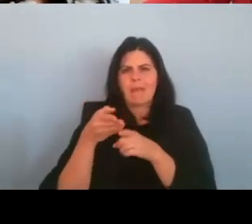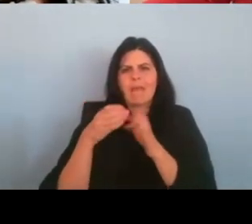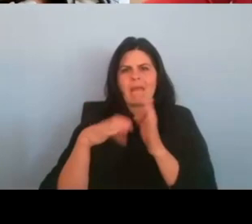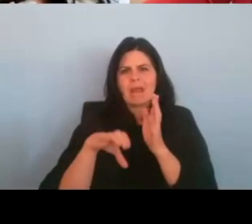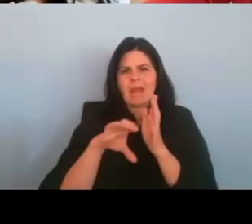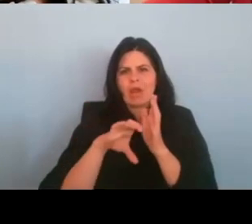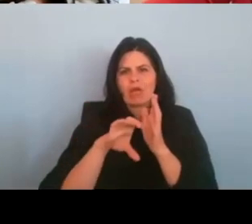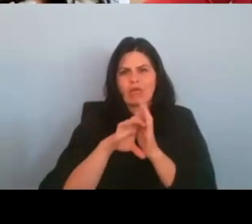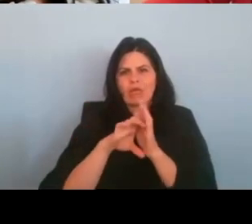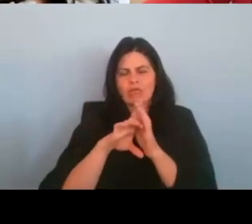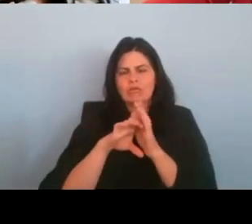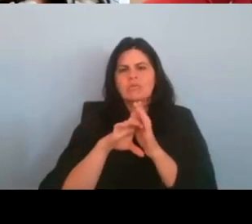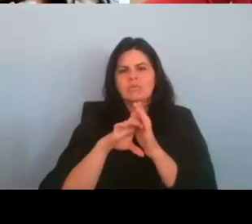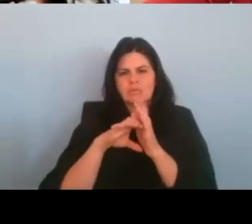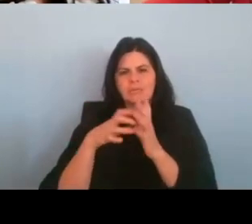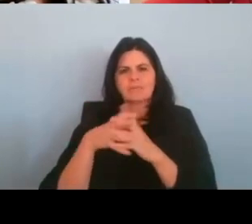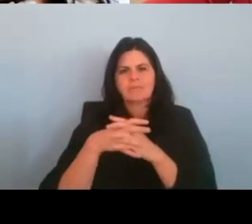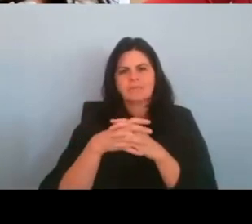um,